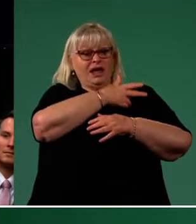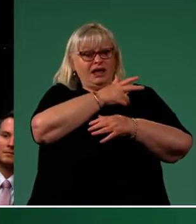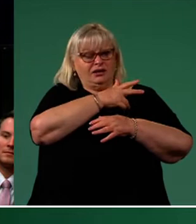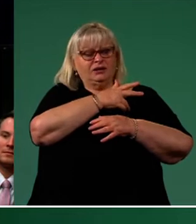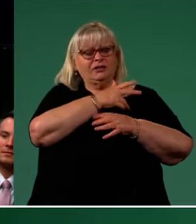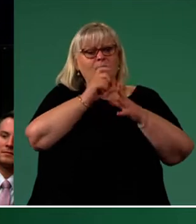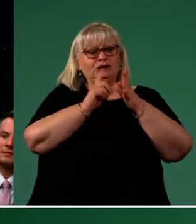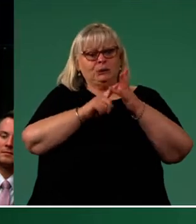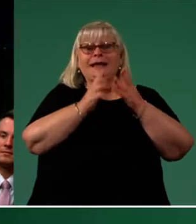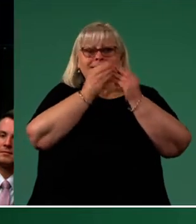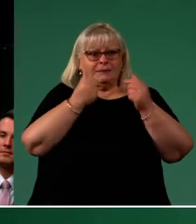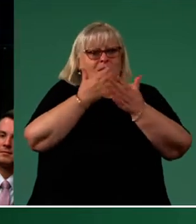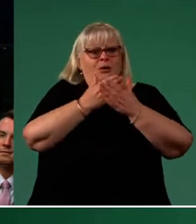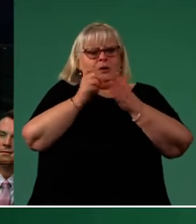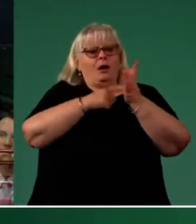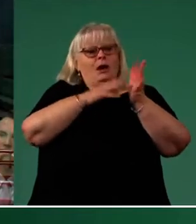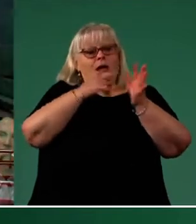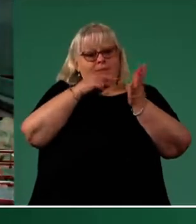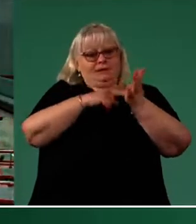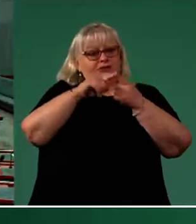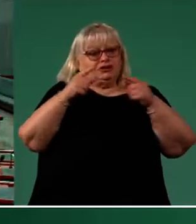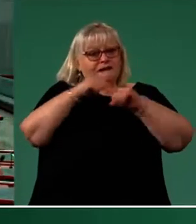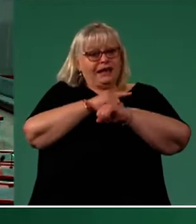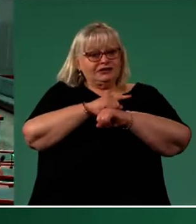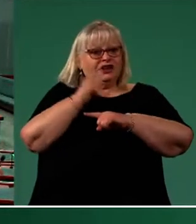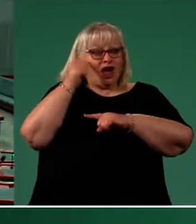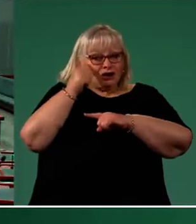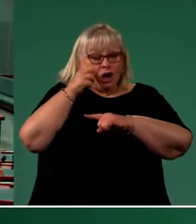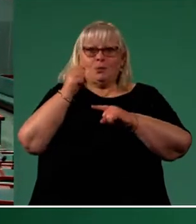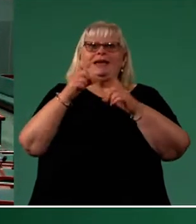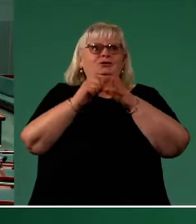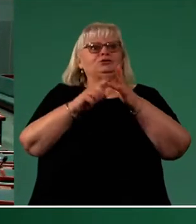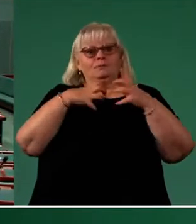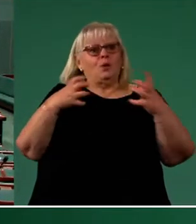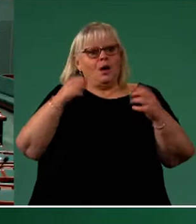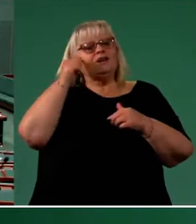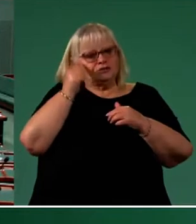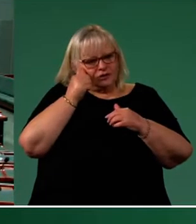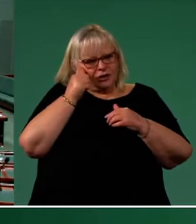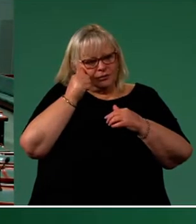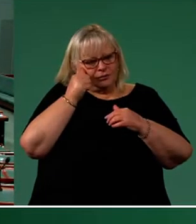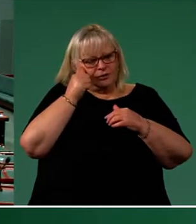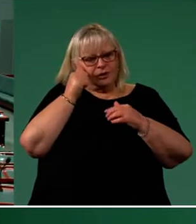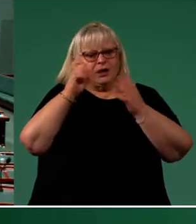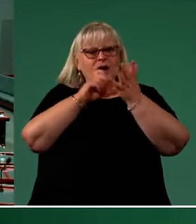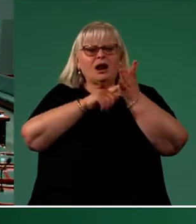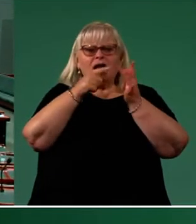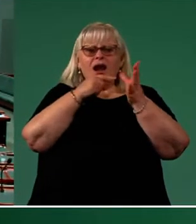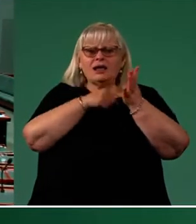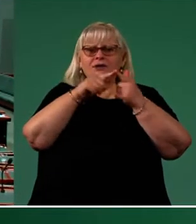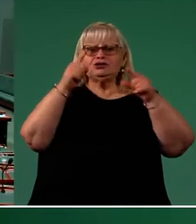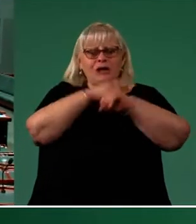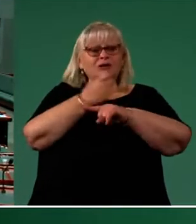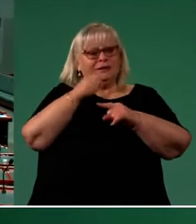climate change, I know the science tells us that we need to go further. The drivers of climate change must be acknowledged